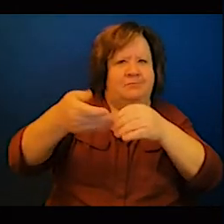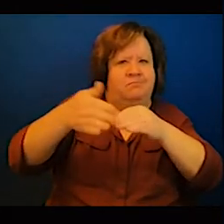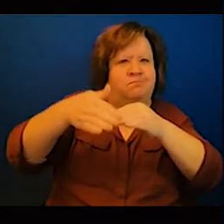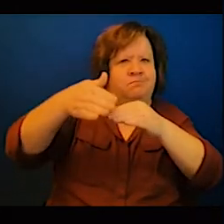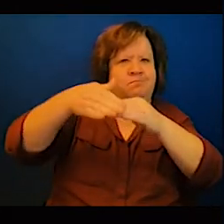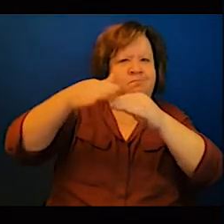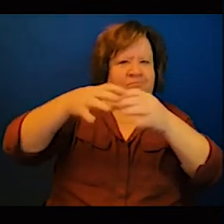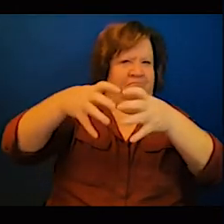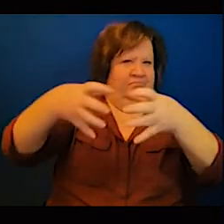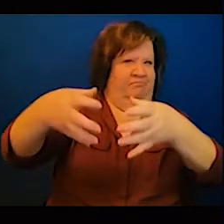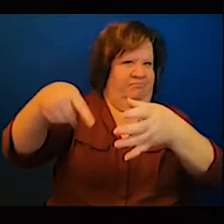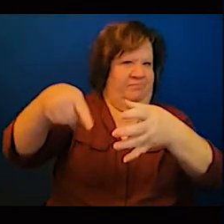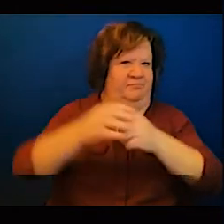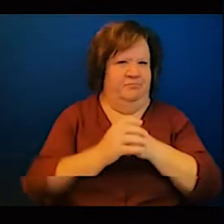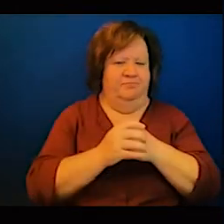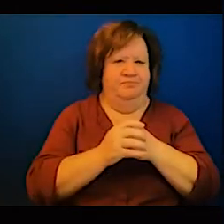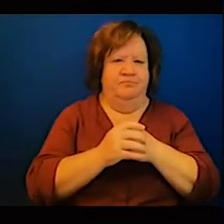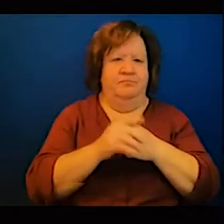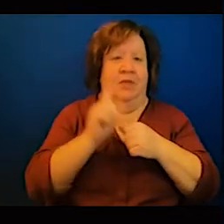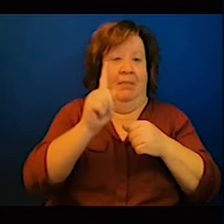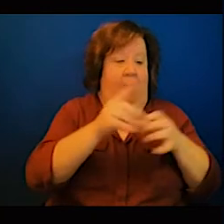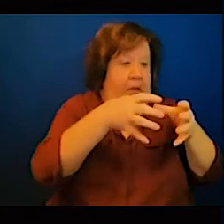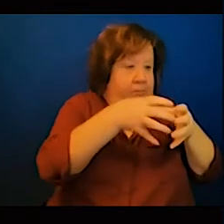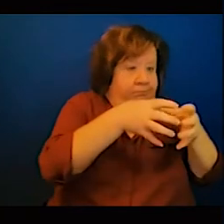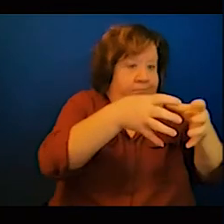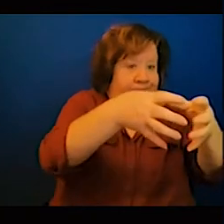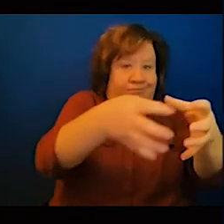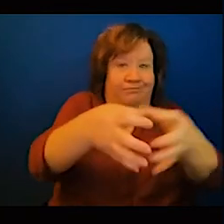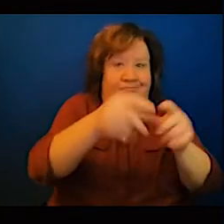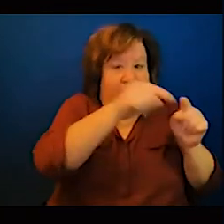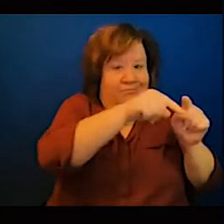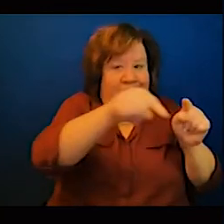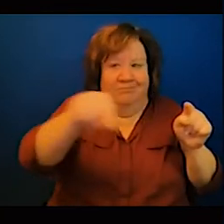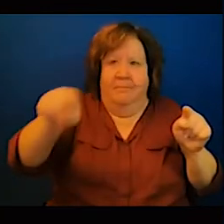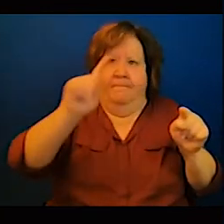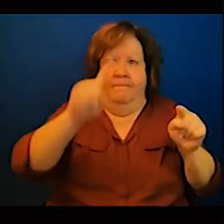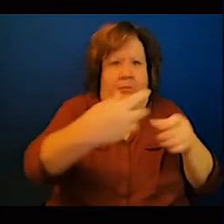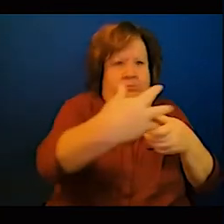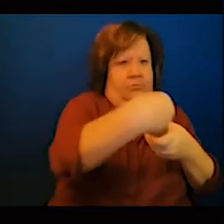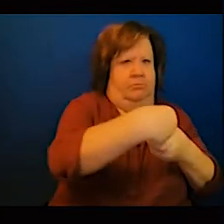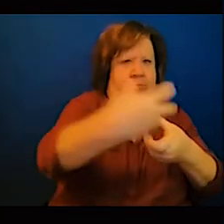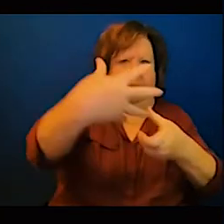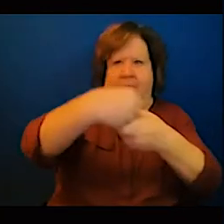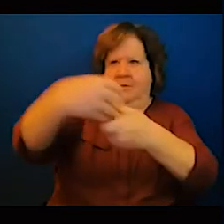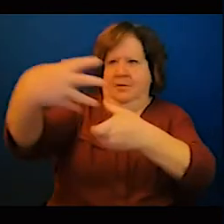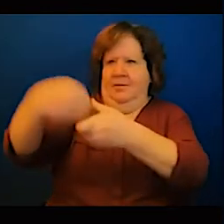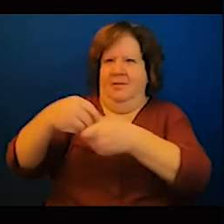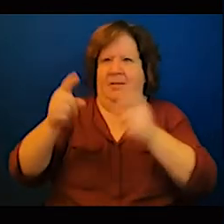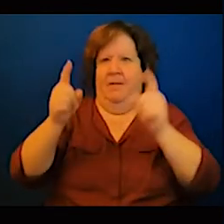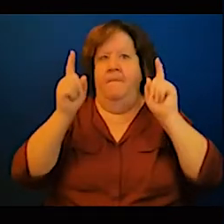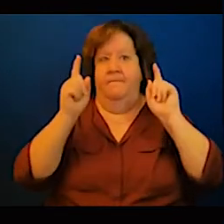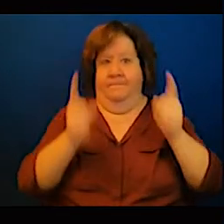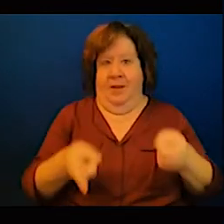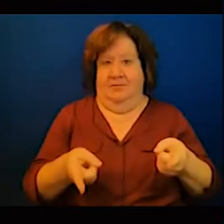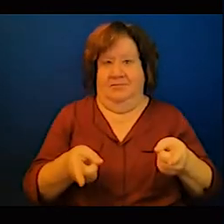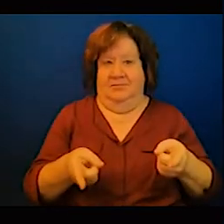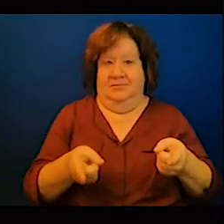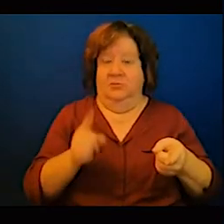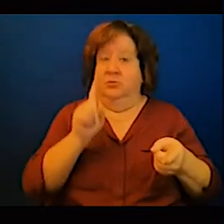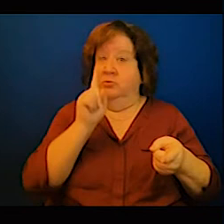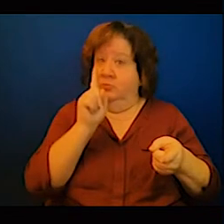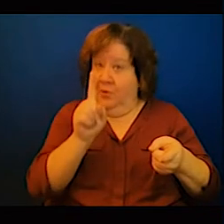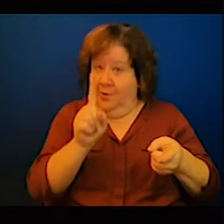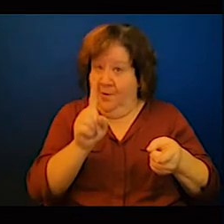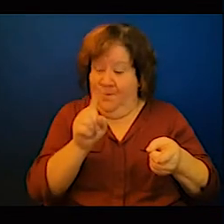on the question of the readiness for absorptions or having the bankable or clear transparent projects that need financing